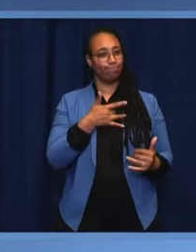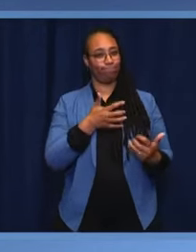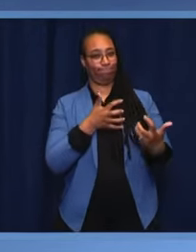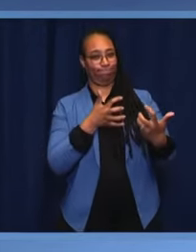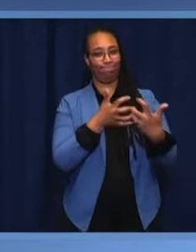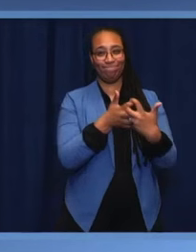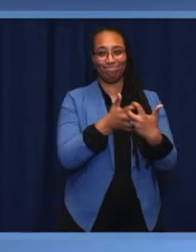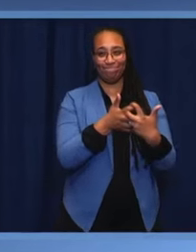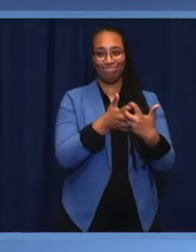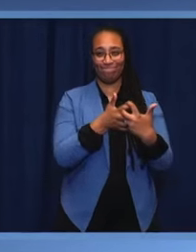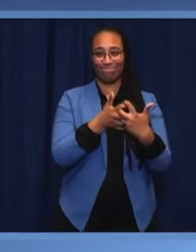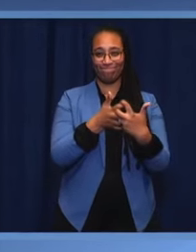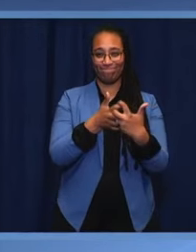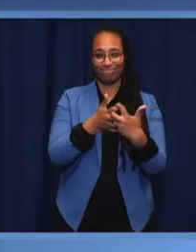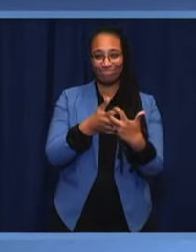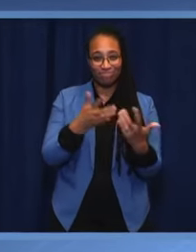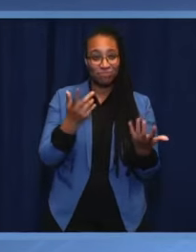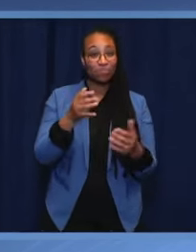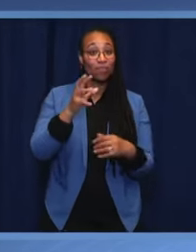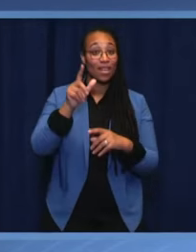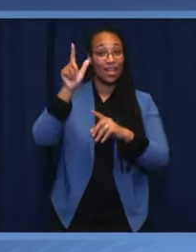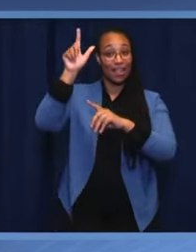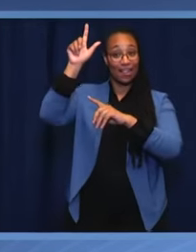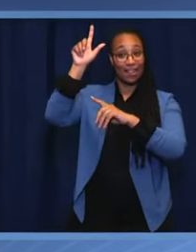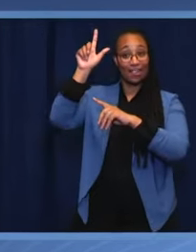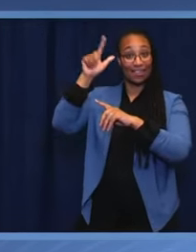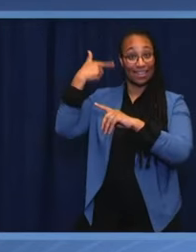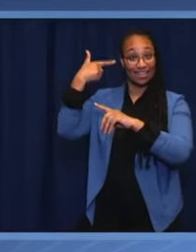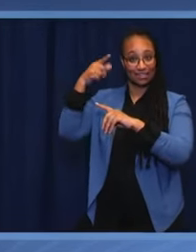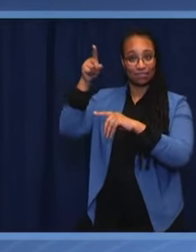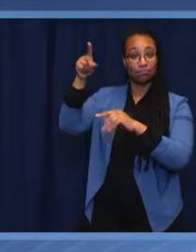said, a government by the people for the people.